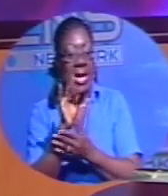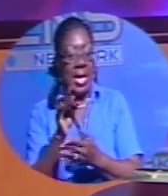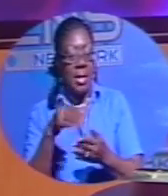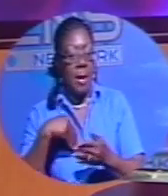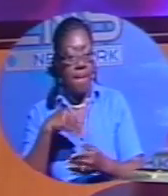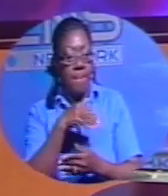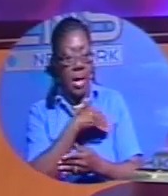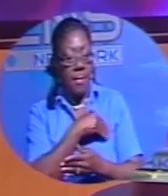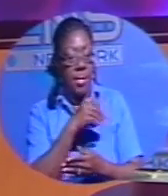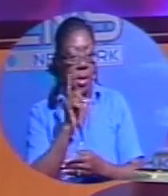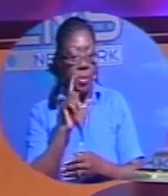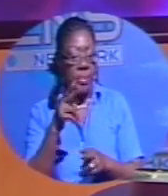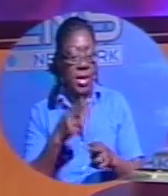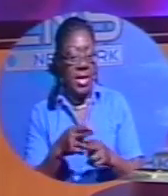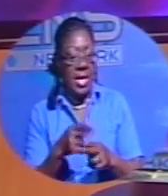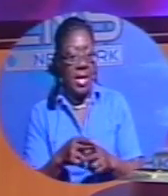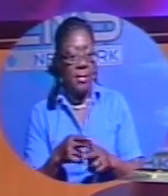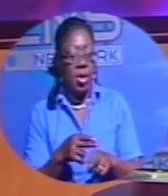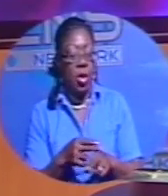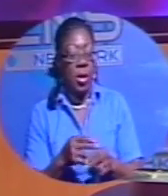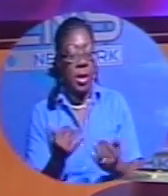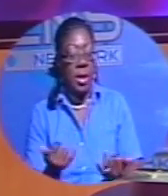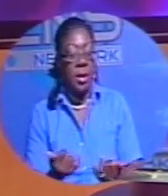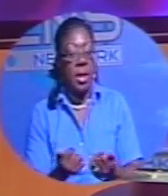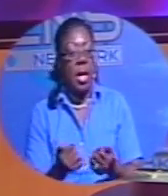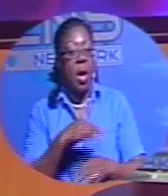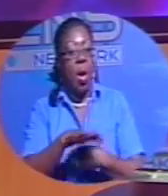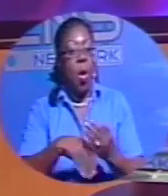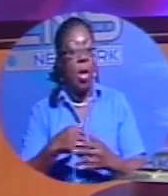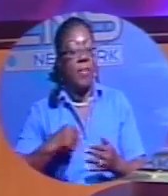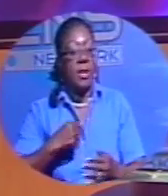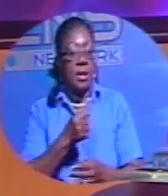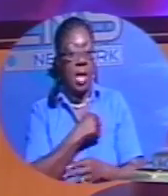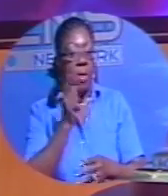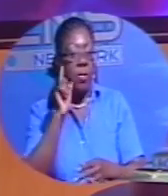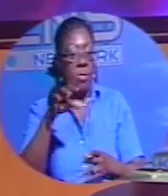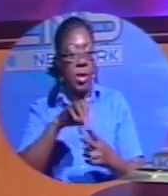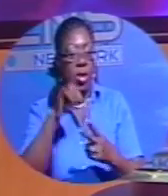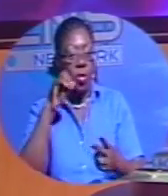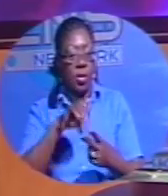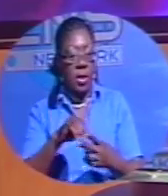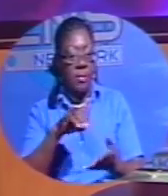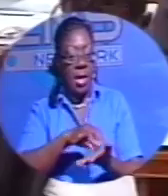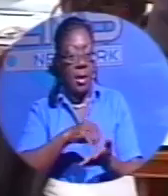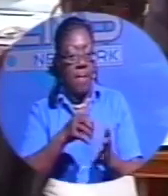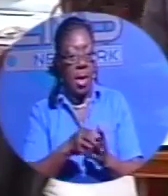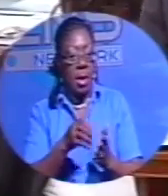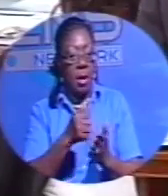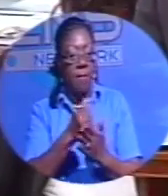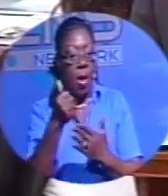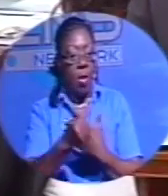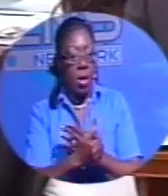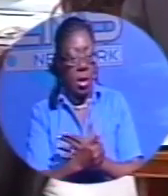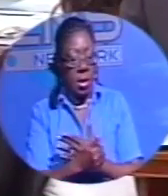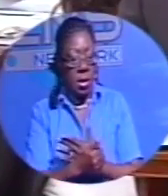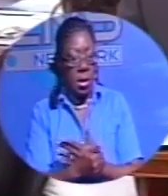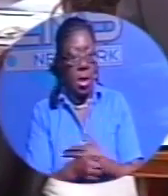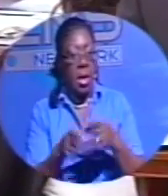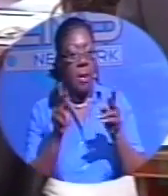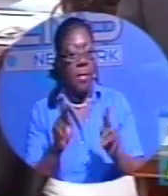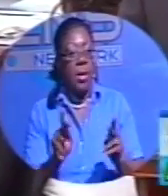named shortly, but all of the staff should be selected by mid-August. Some of the personnel employed